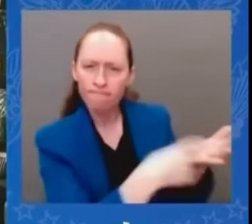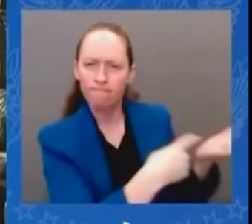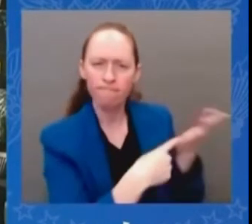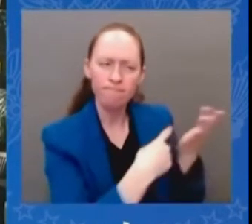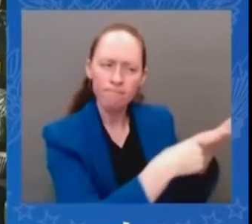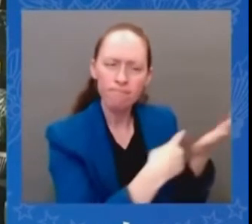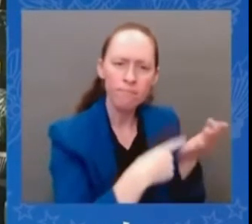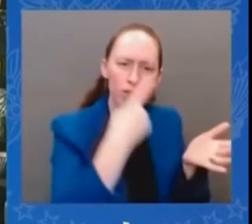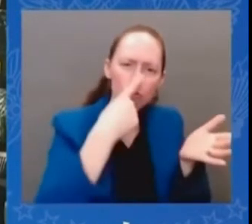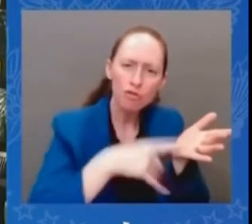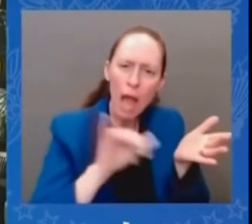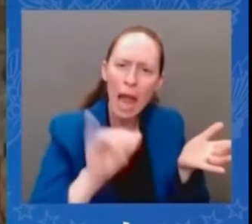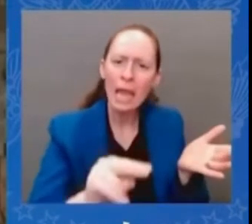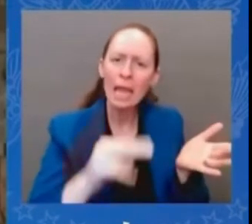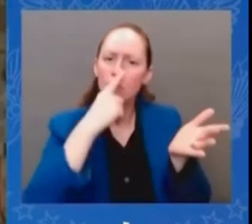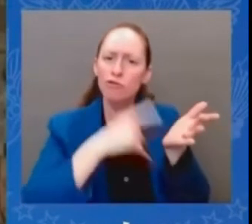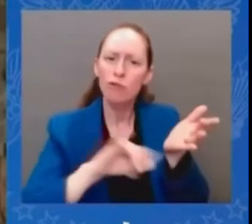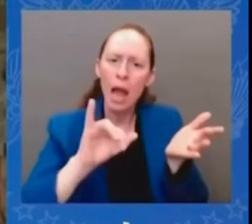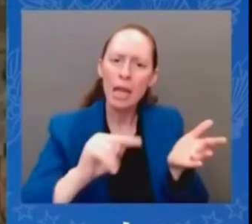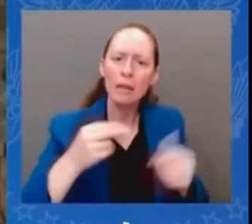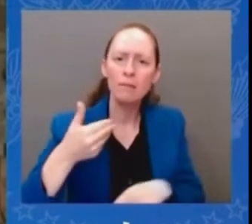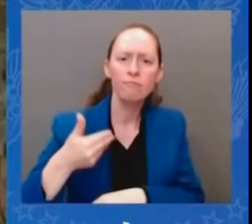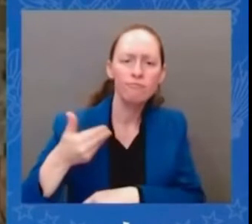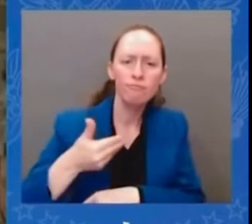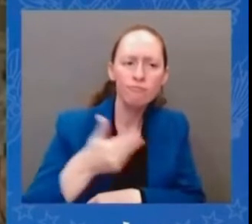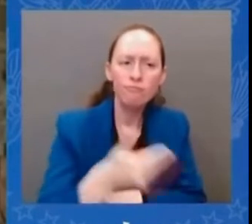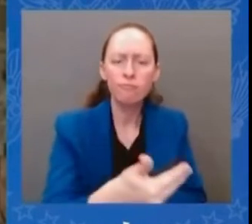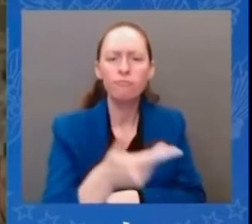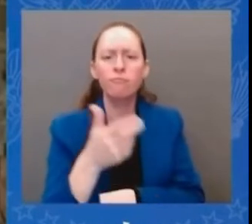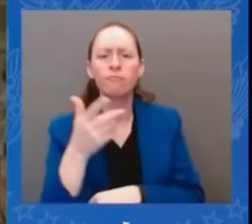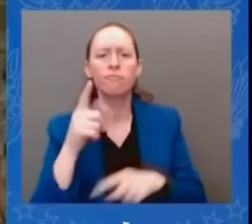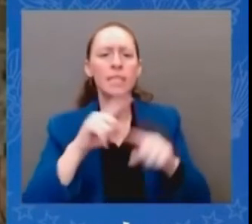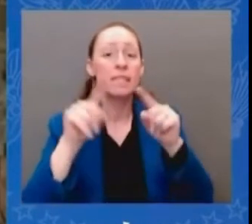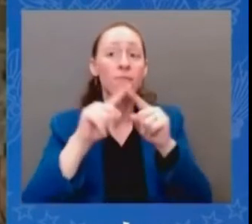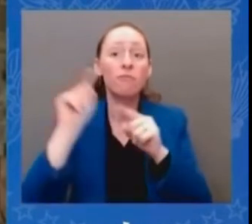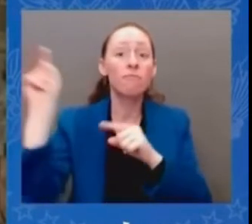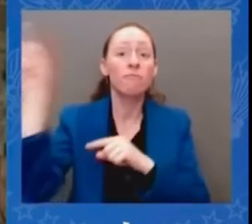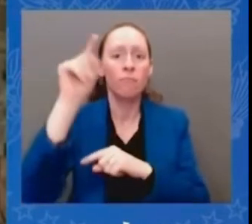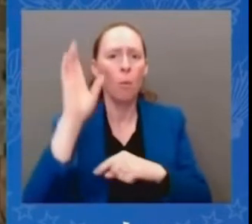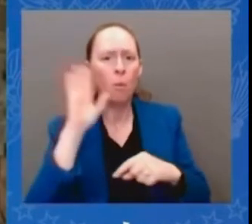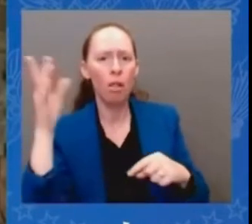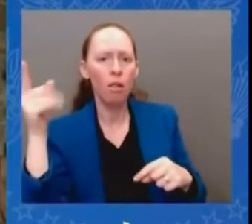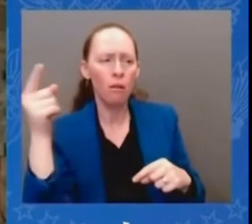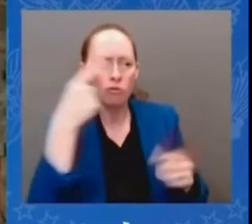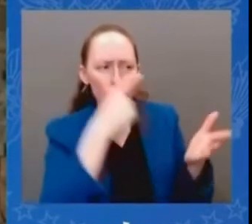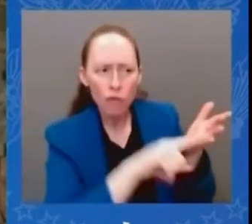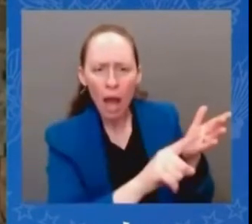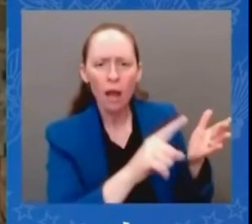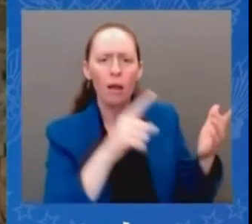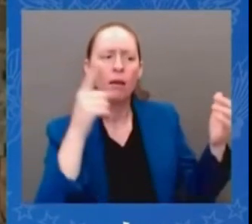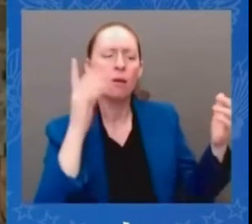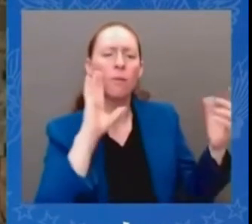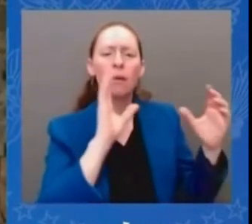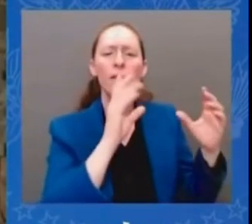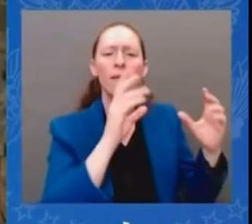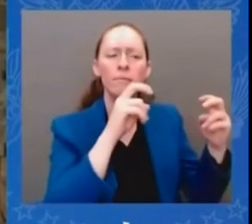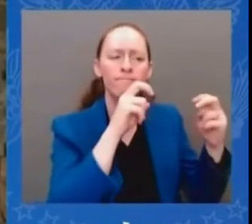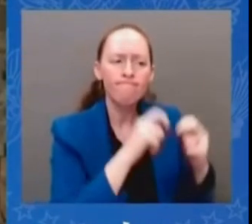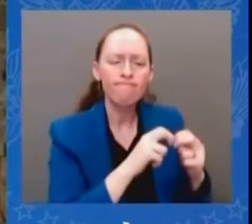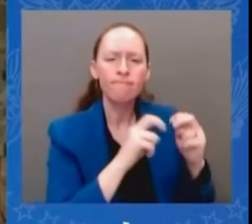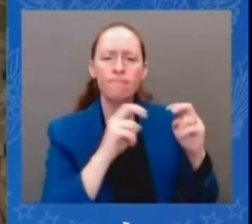meet with one another to discuss the details of any every issue that we that was raised and we raised a lot of issues